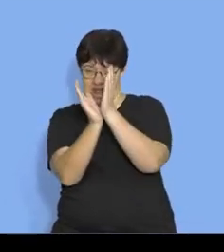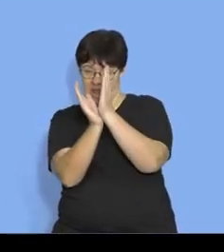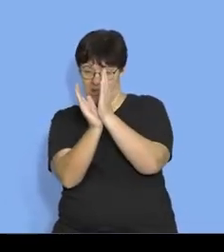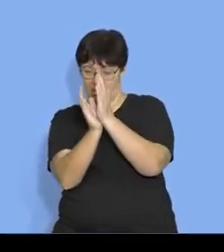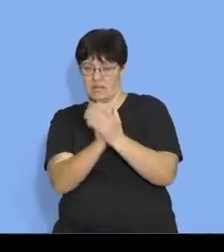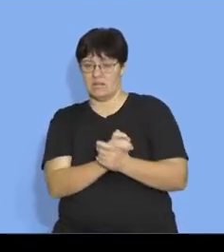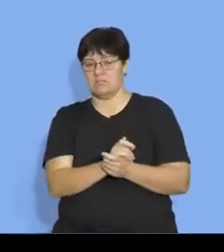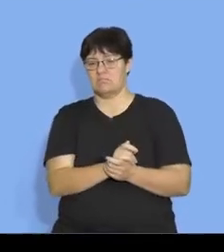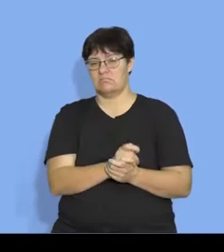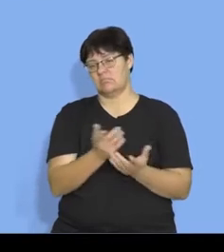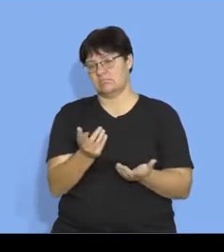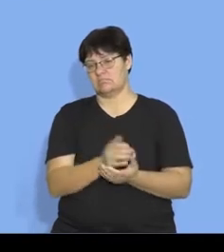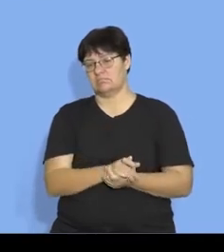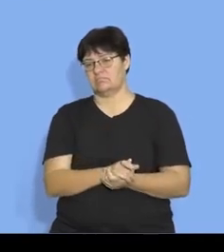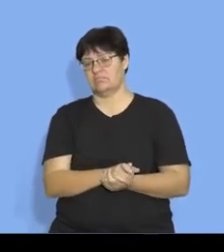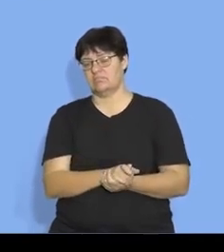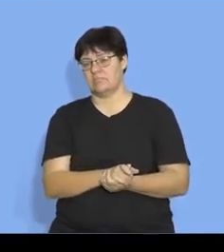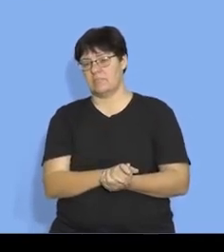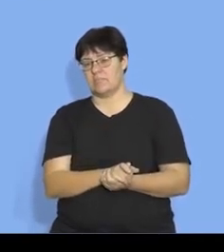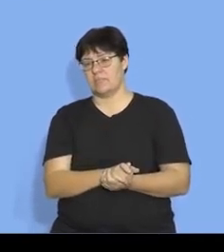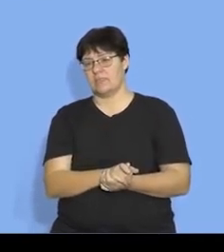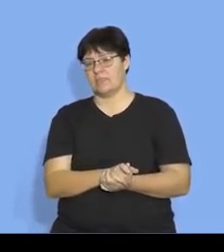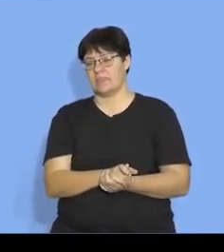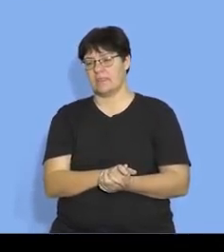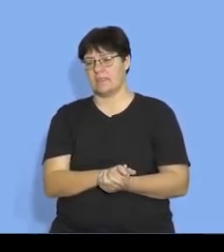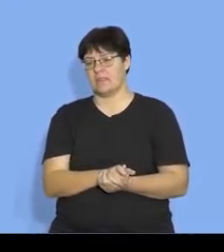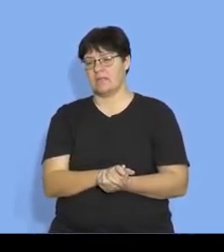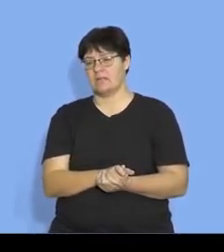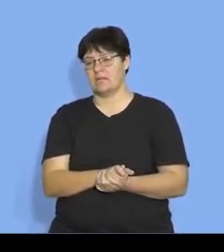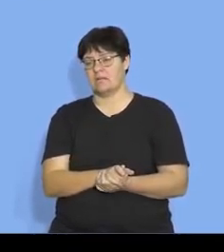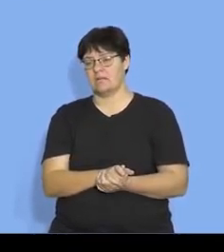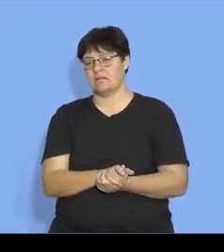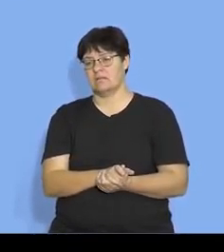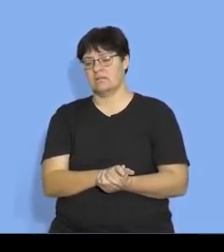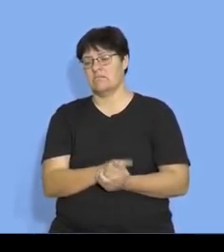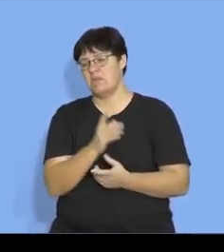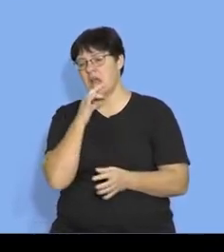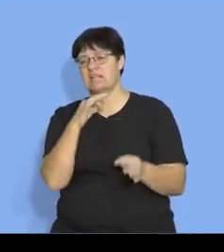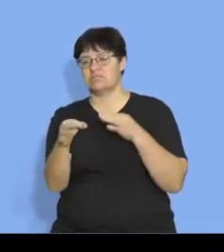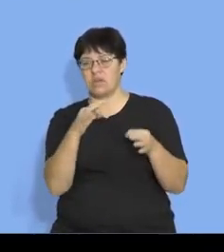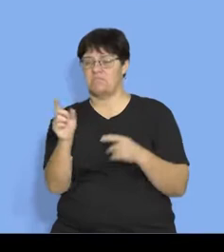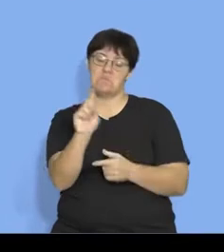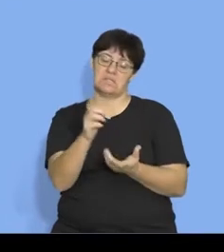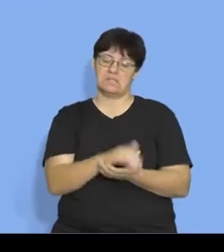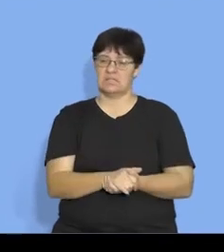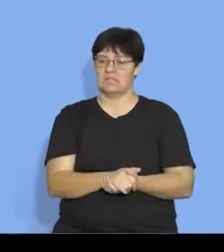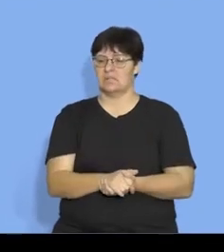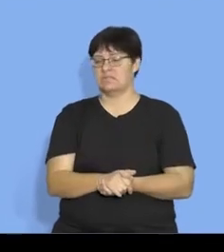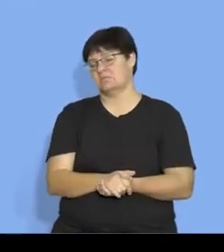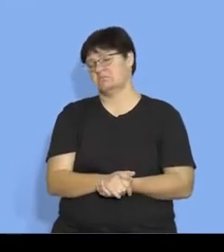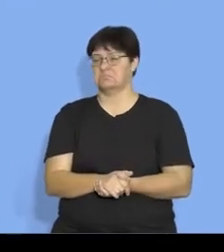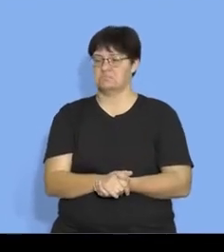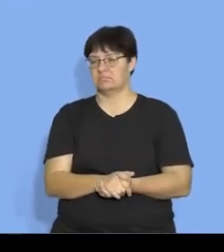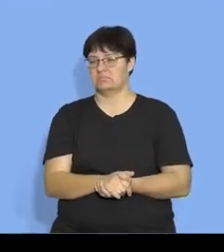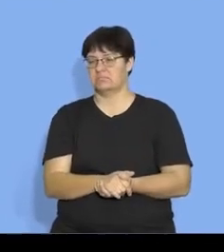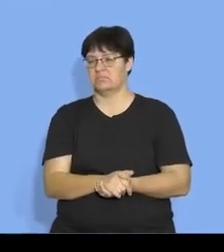which i could measure if i had a protractor and i did this accurately i could describe that distance as being